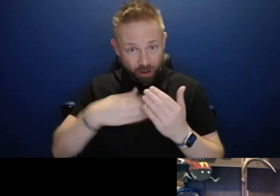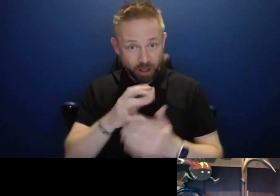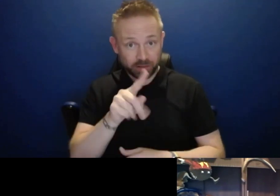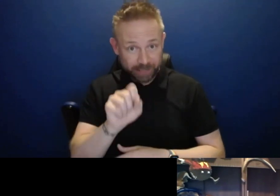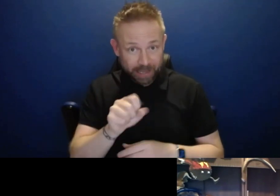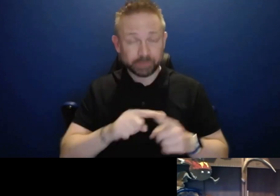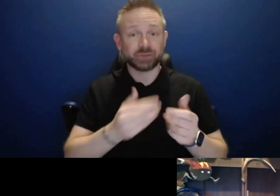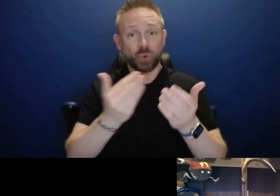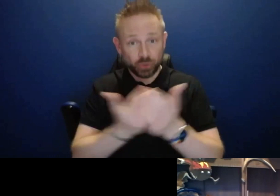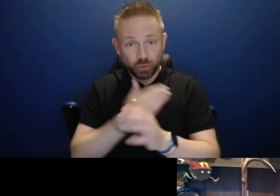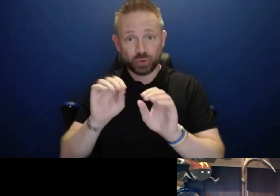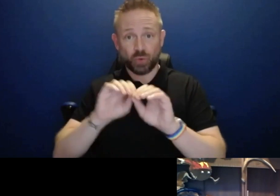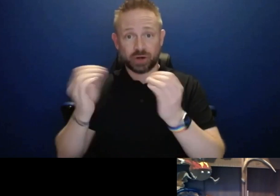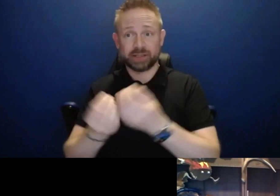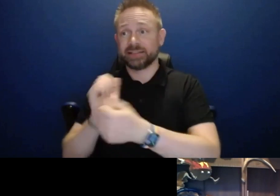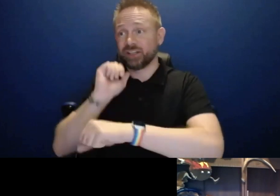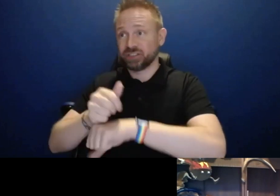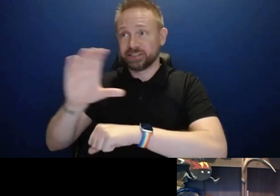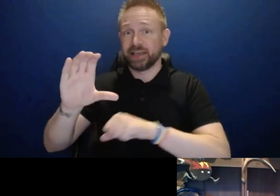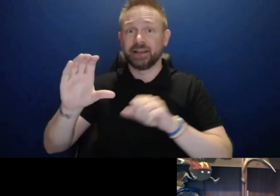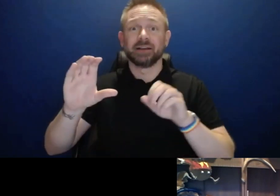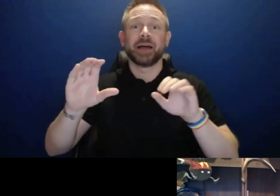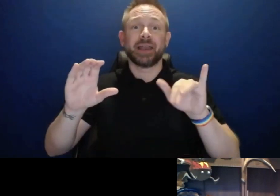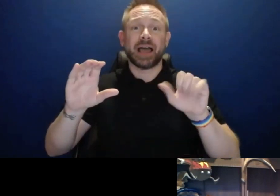and IST would just be a part of this new organization.